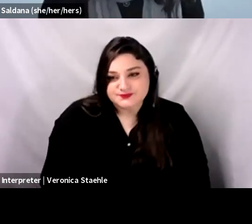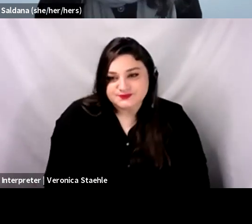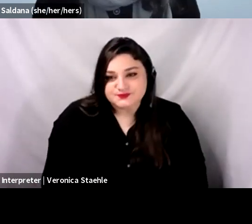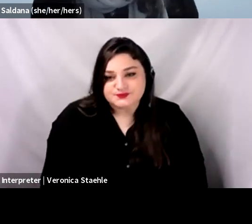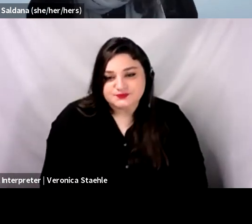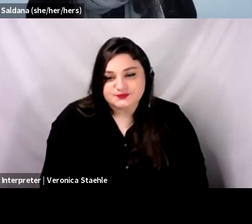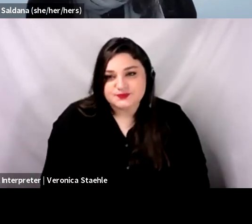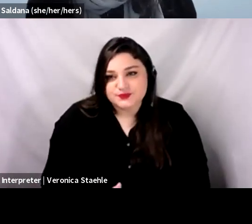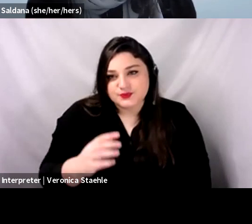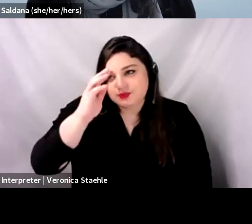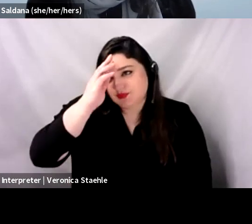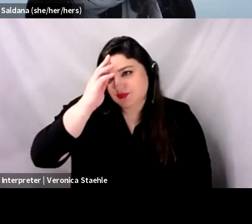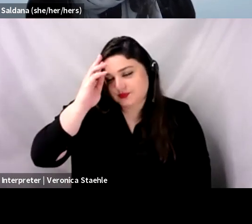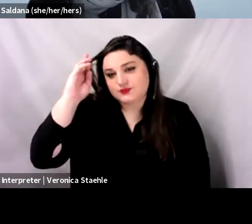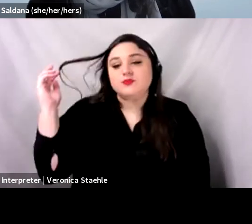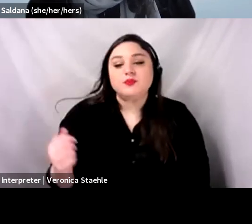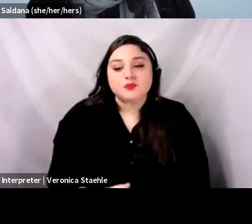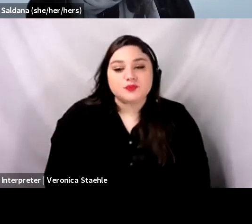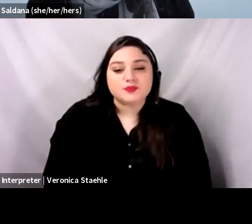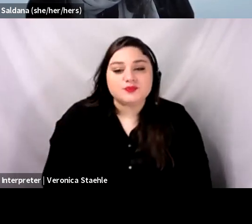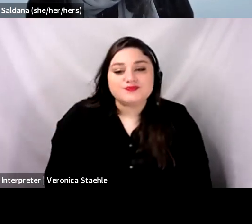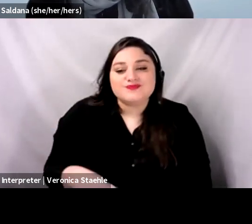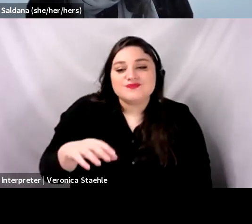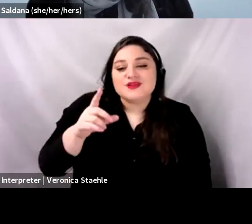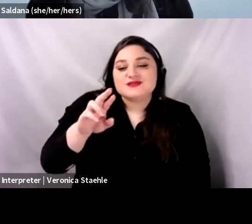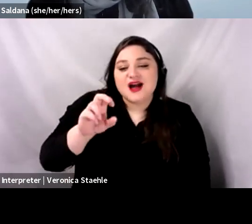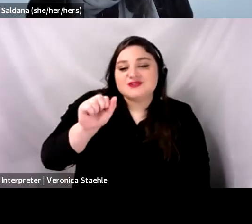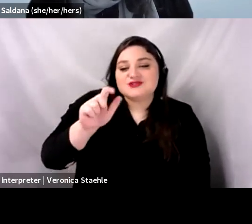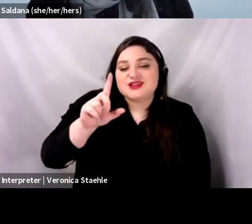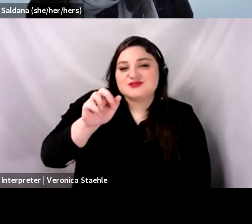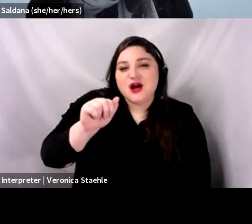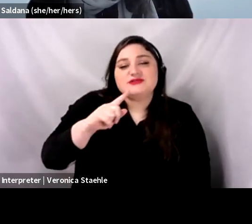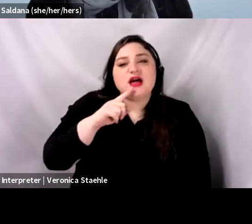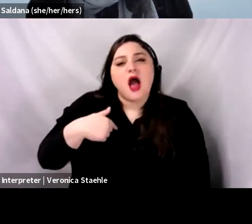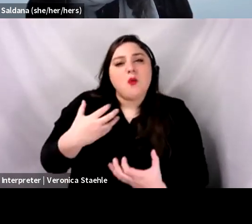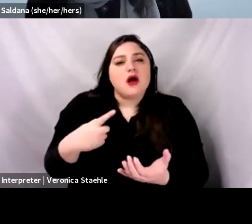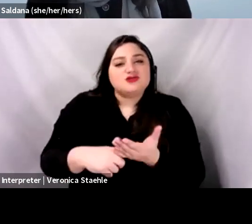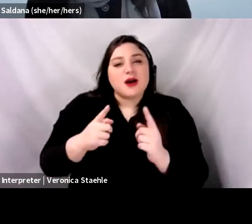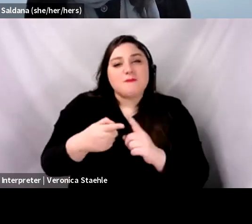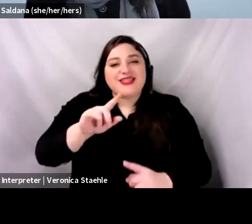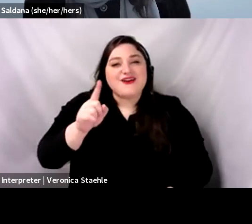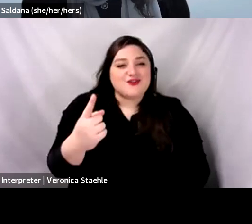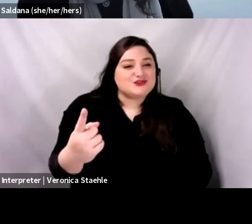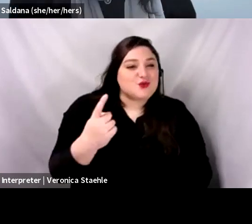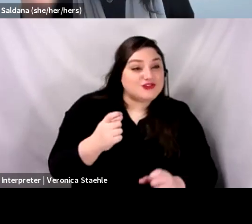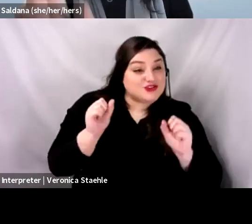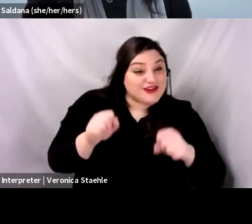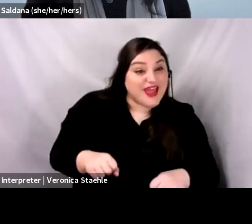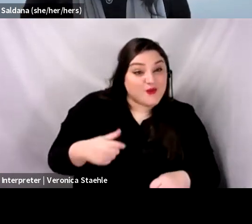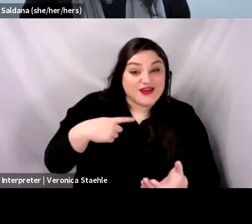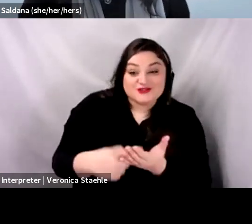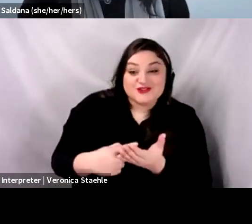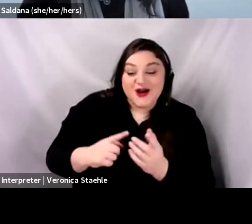I'm wondering, Freddie, if we can talk about that first question, the first question about measuring implementation, yeah, okay, go ahead. Do you want to do that?